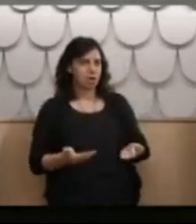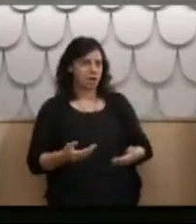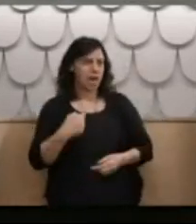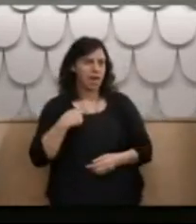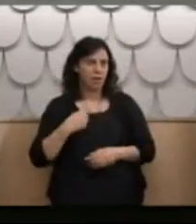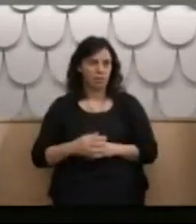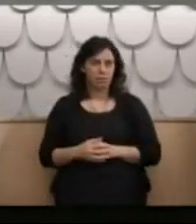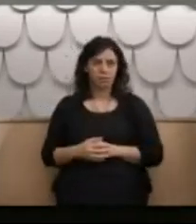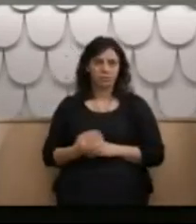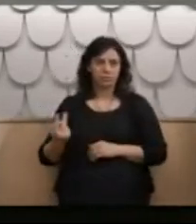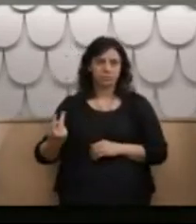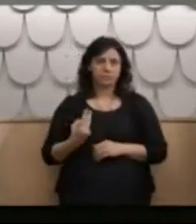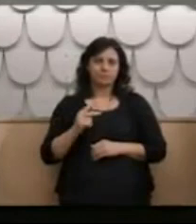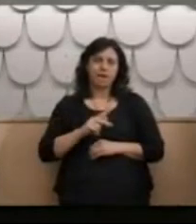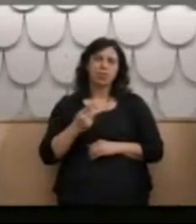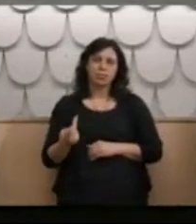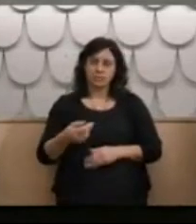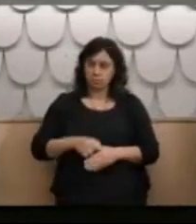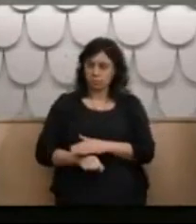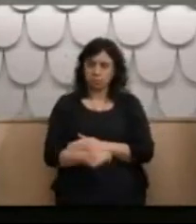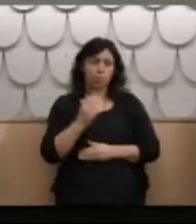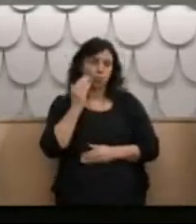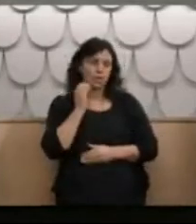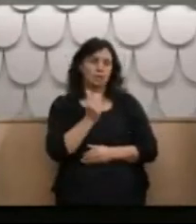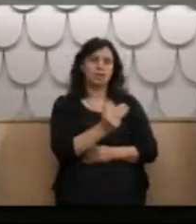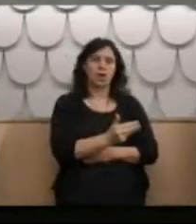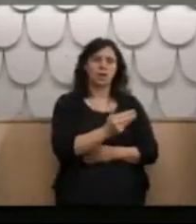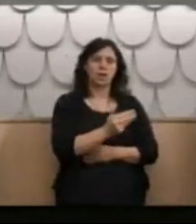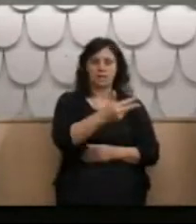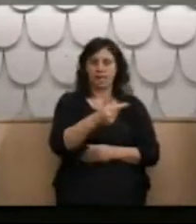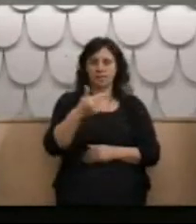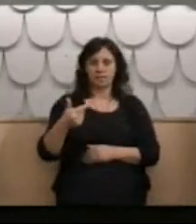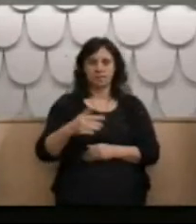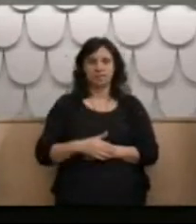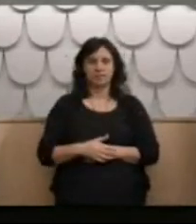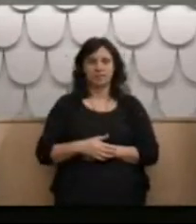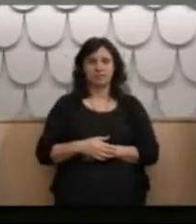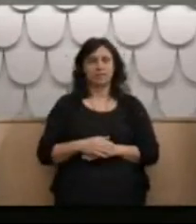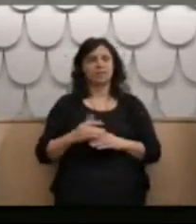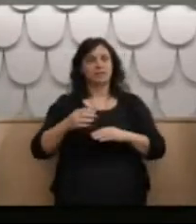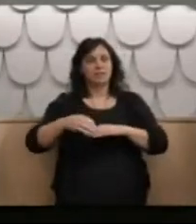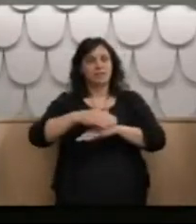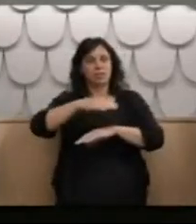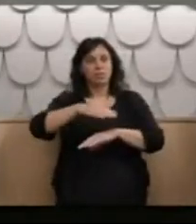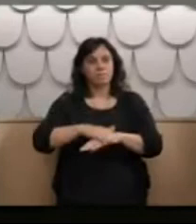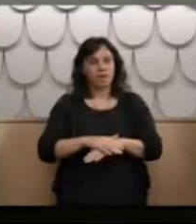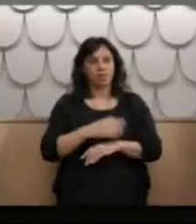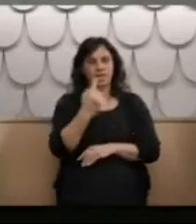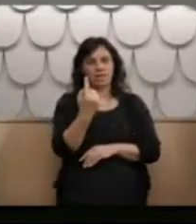Our son was born in 1987 and I got married on the 11th of June 1988.